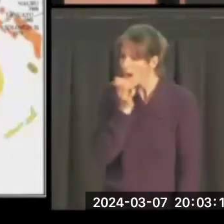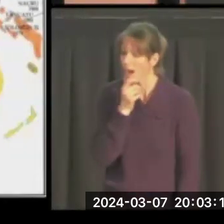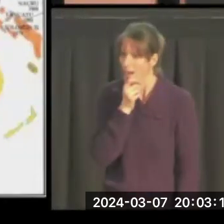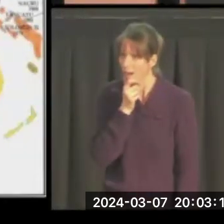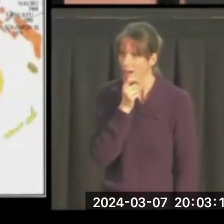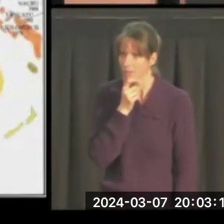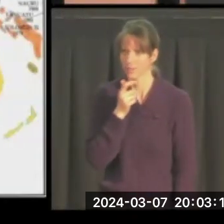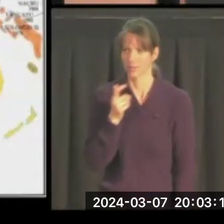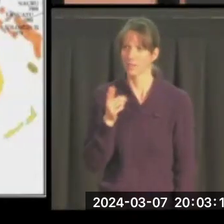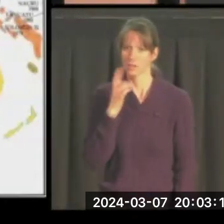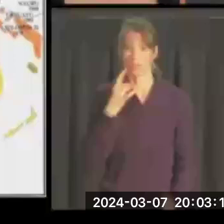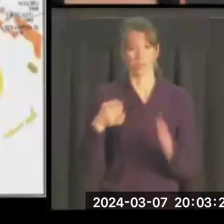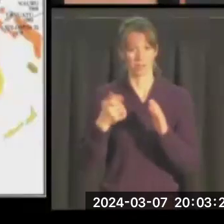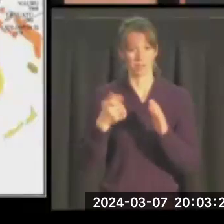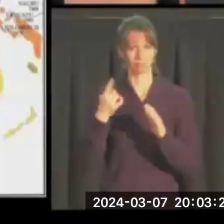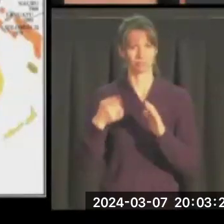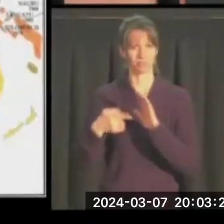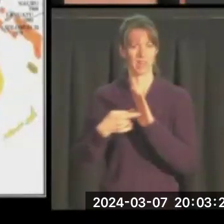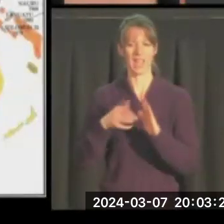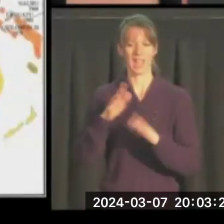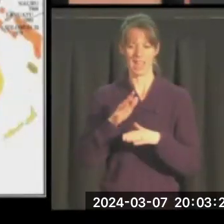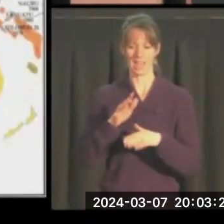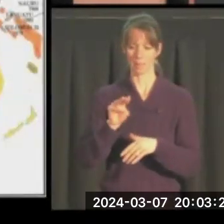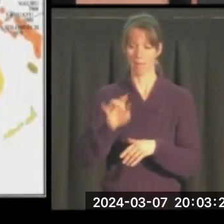it just shows you something about his influence.